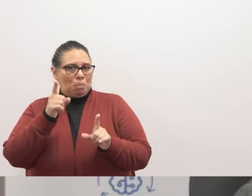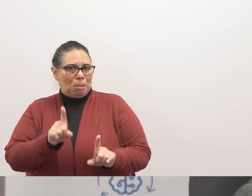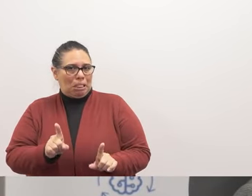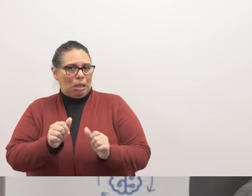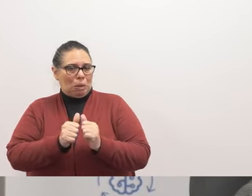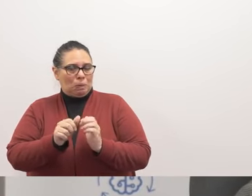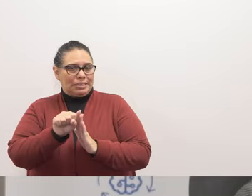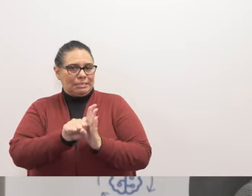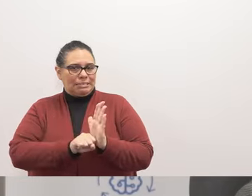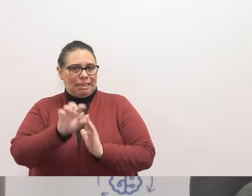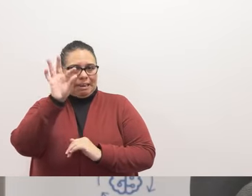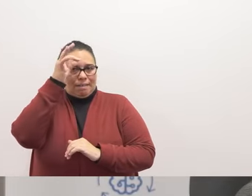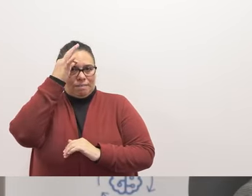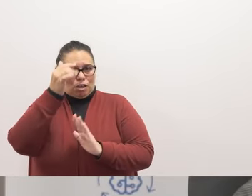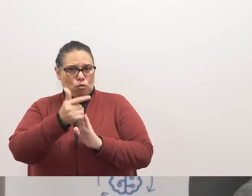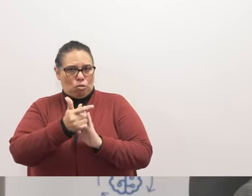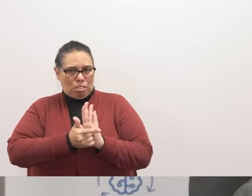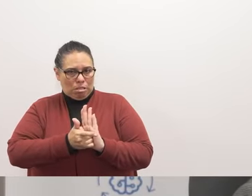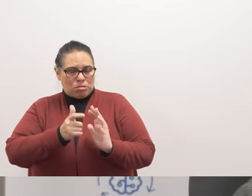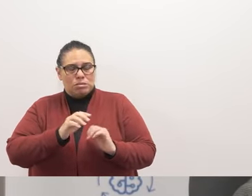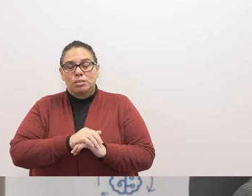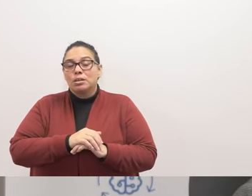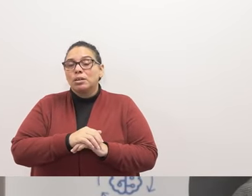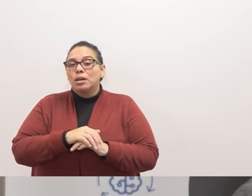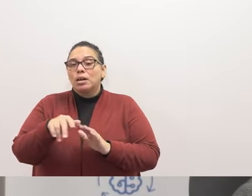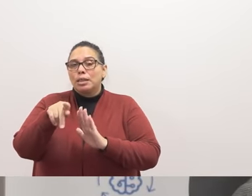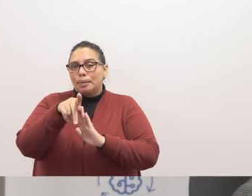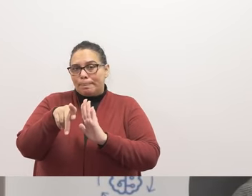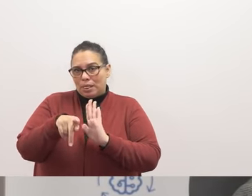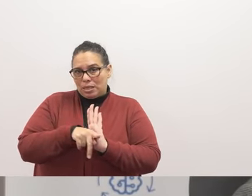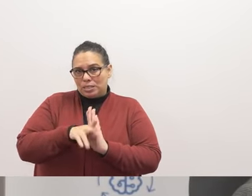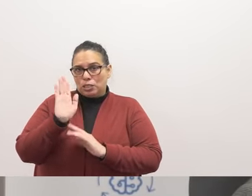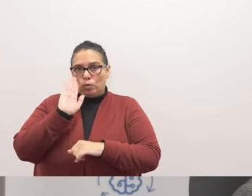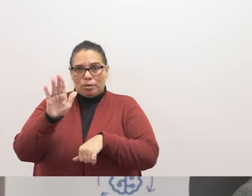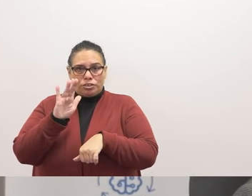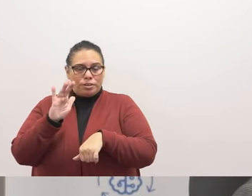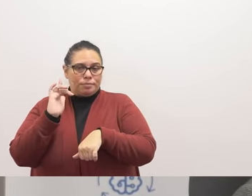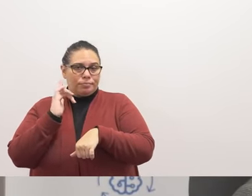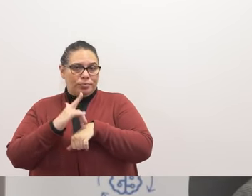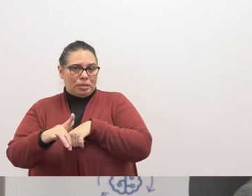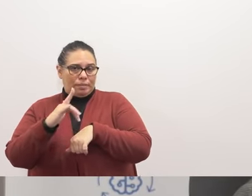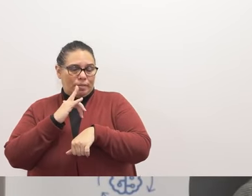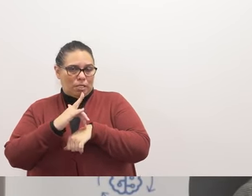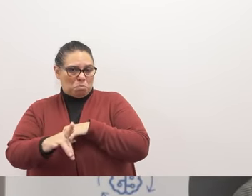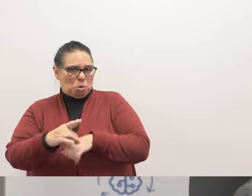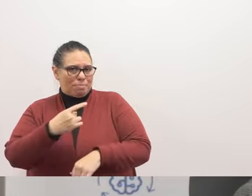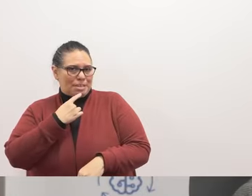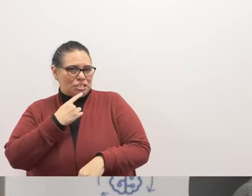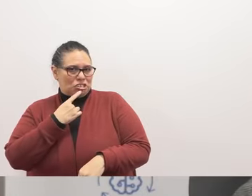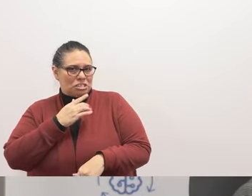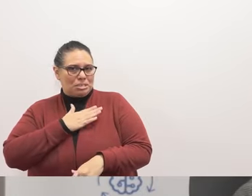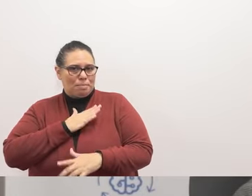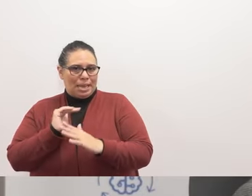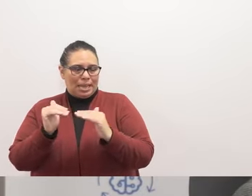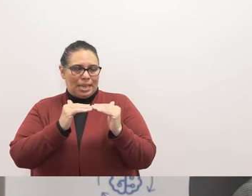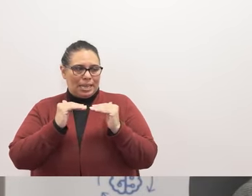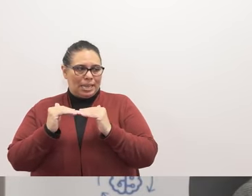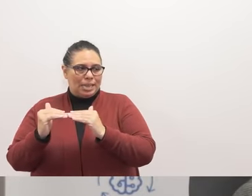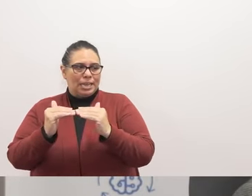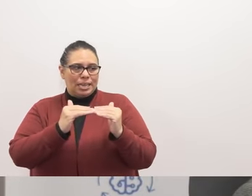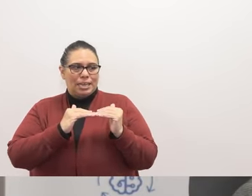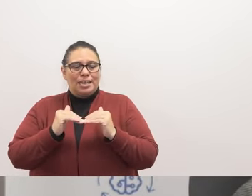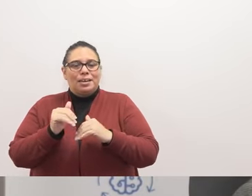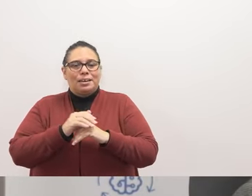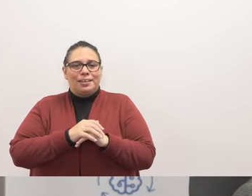state and federal laws. And these policies will be available, as I mentioned, to my colleagues before our